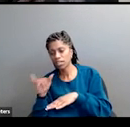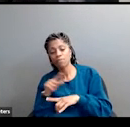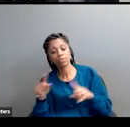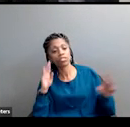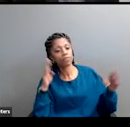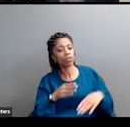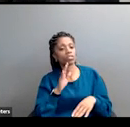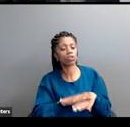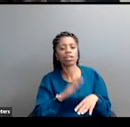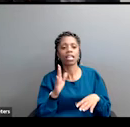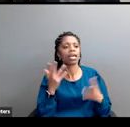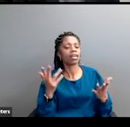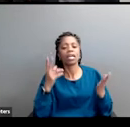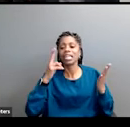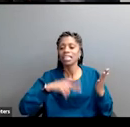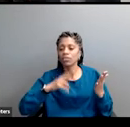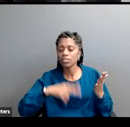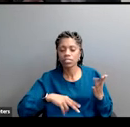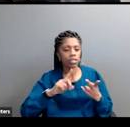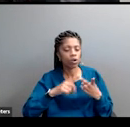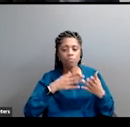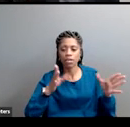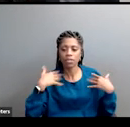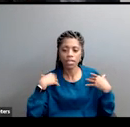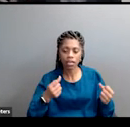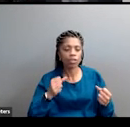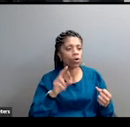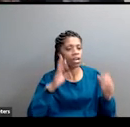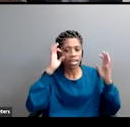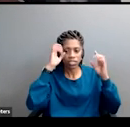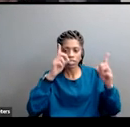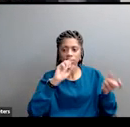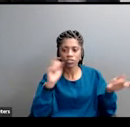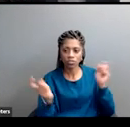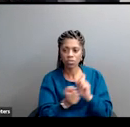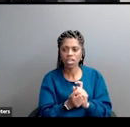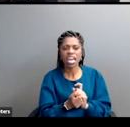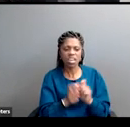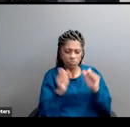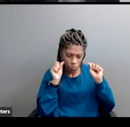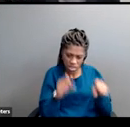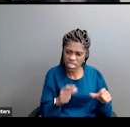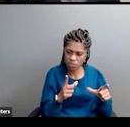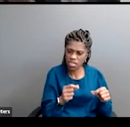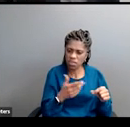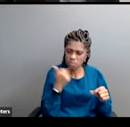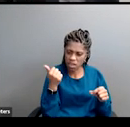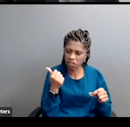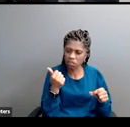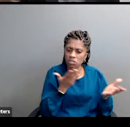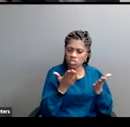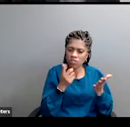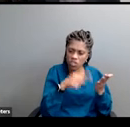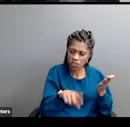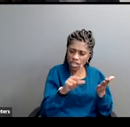or public health or infrastructure or education reform where we can actually get things done that will be good for